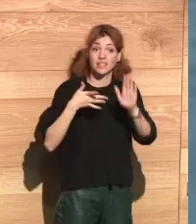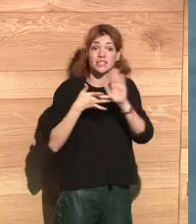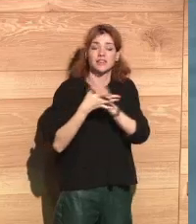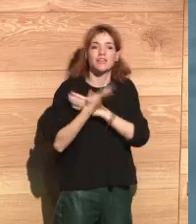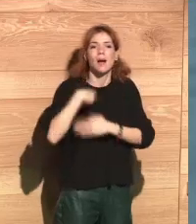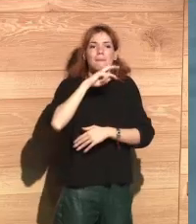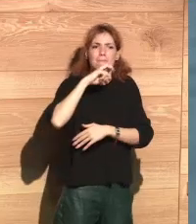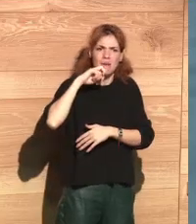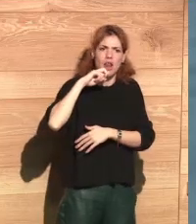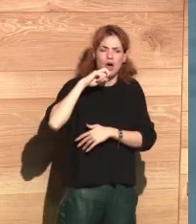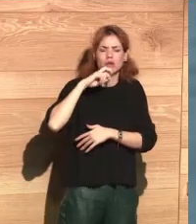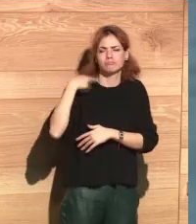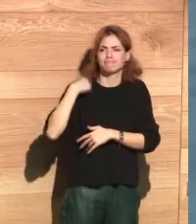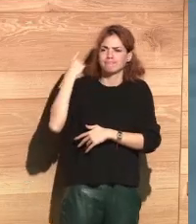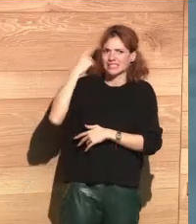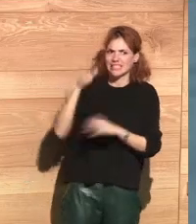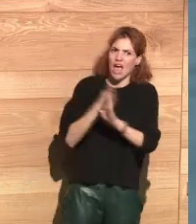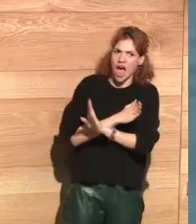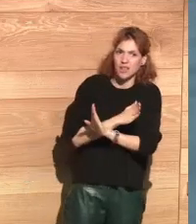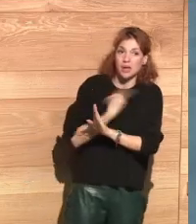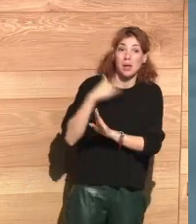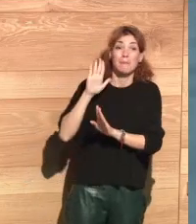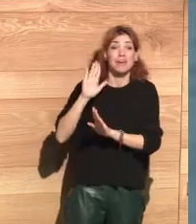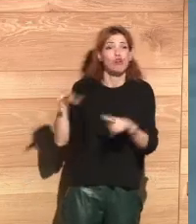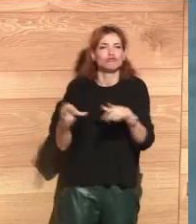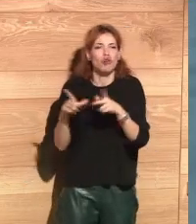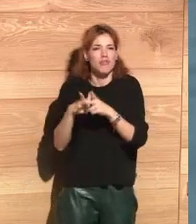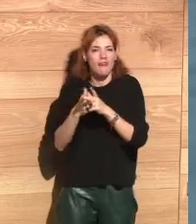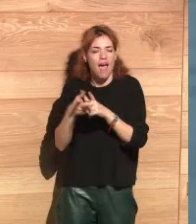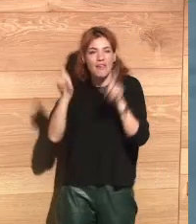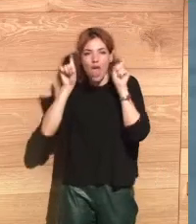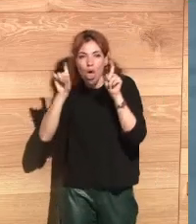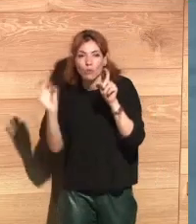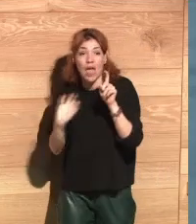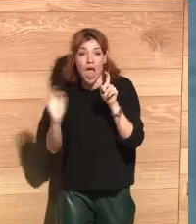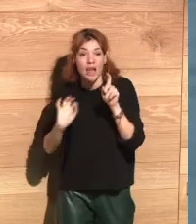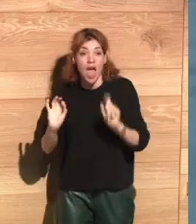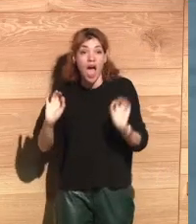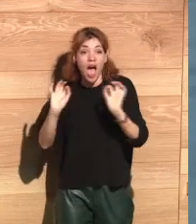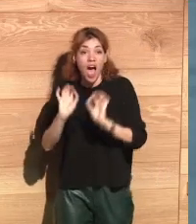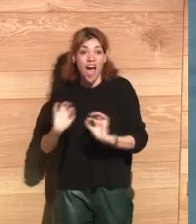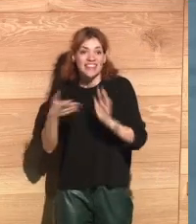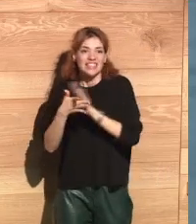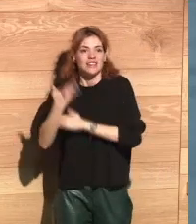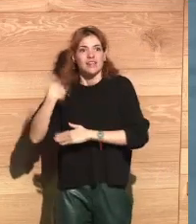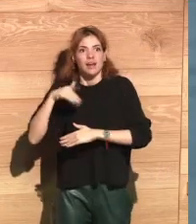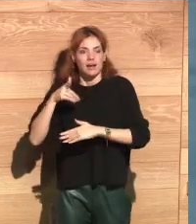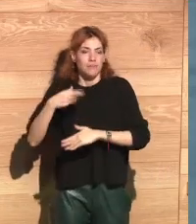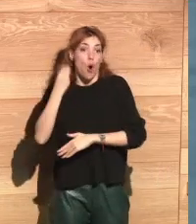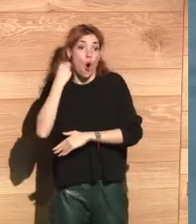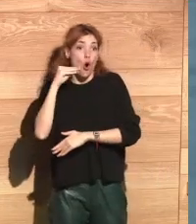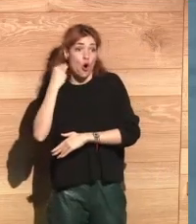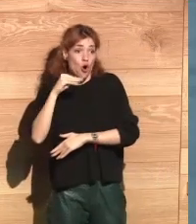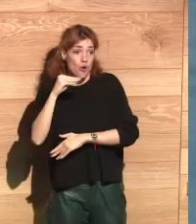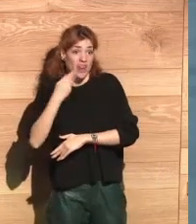I understand what's at stake. But our society is not educated. The privacy culture has been lost among the younger